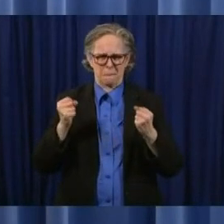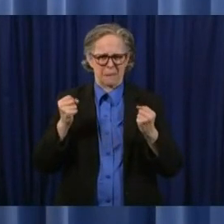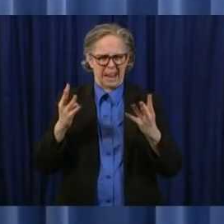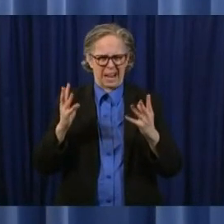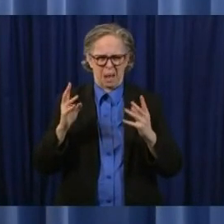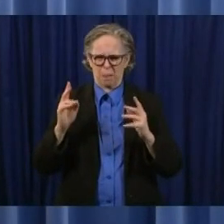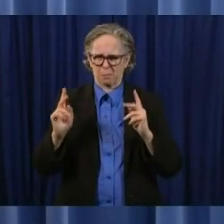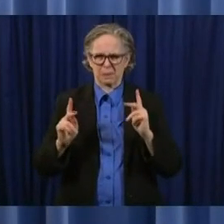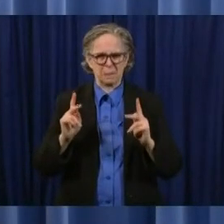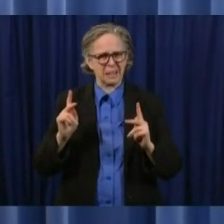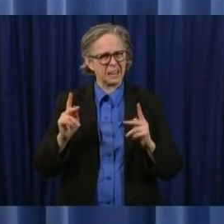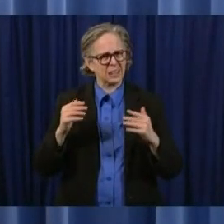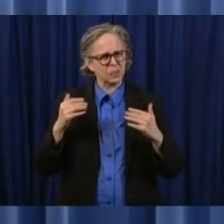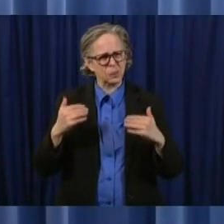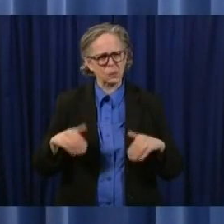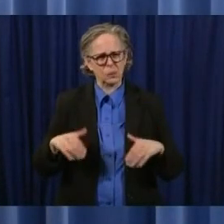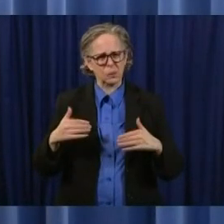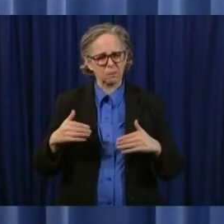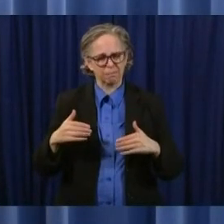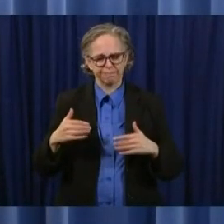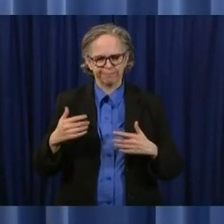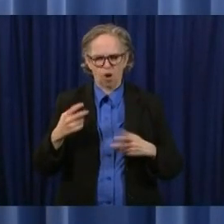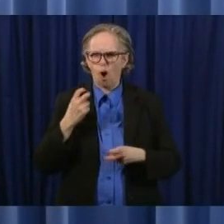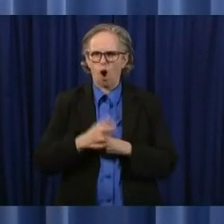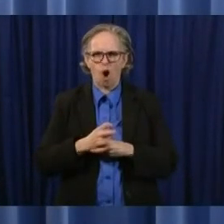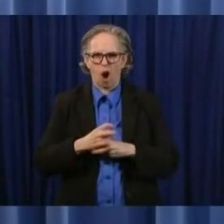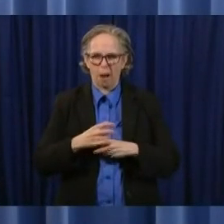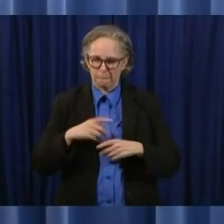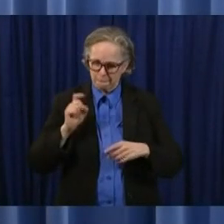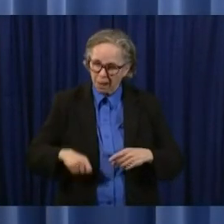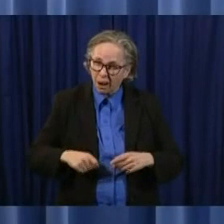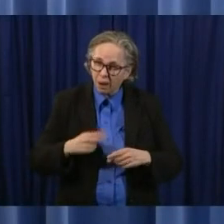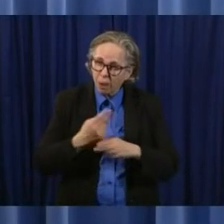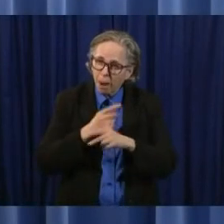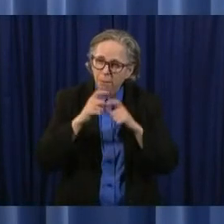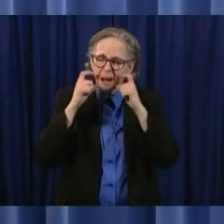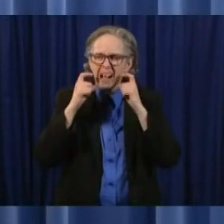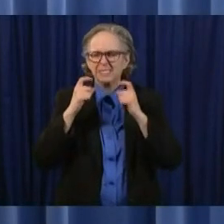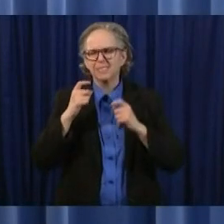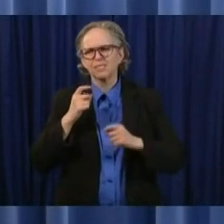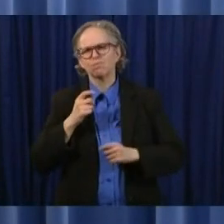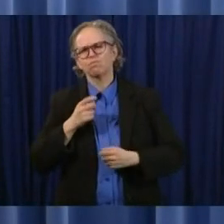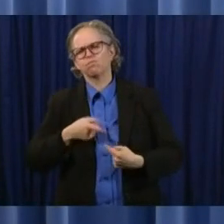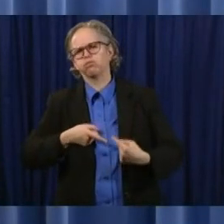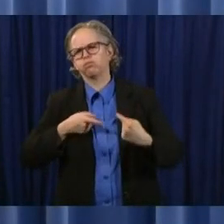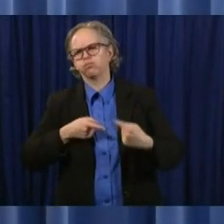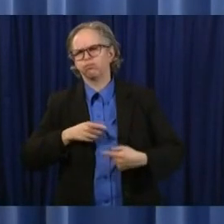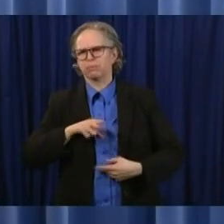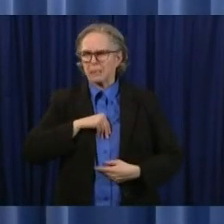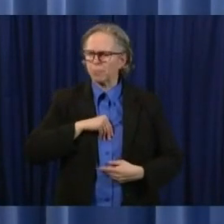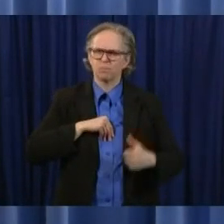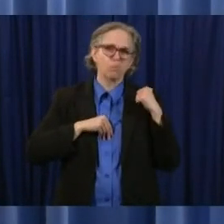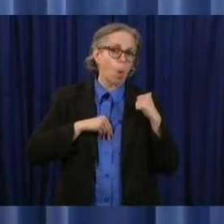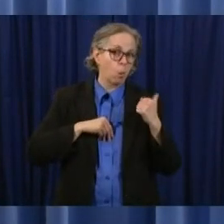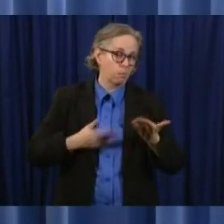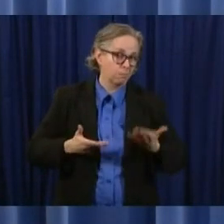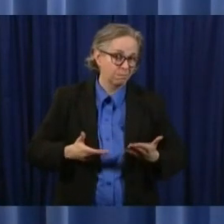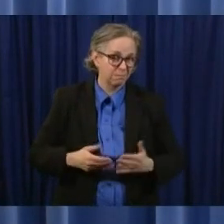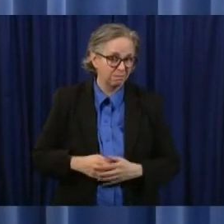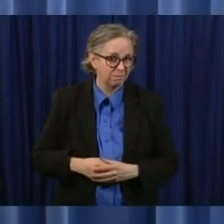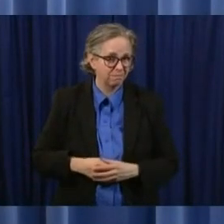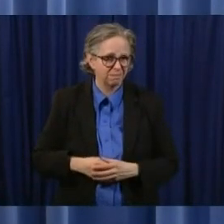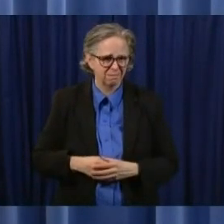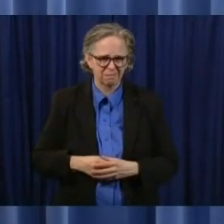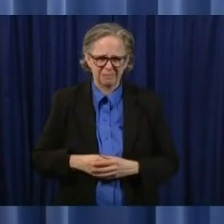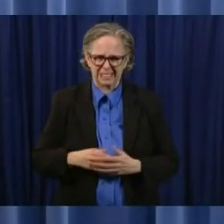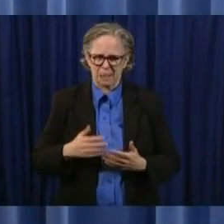simply would not accept um and that was my judgment that this